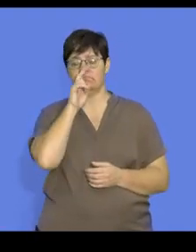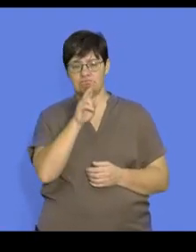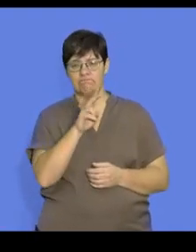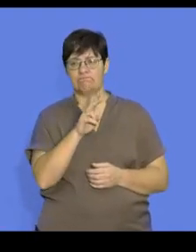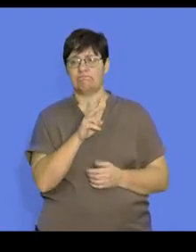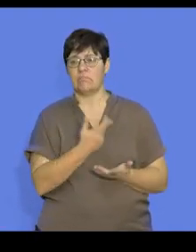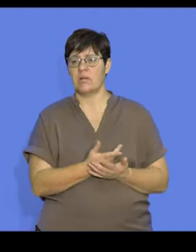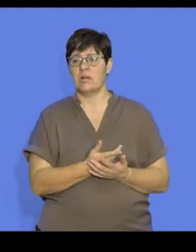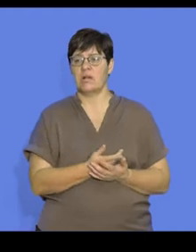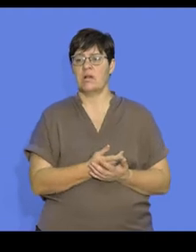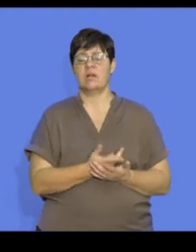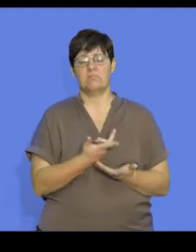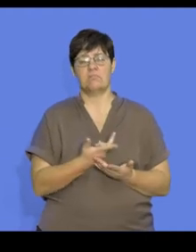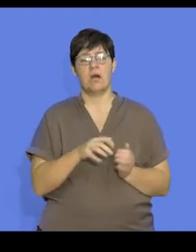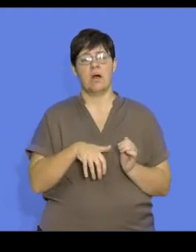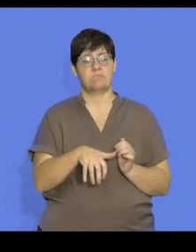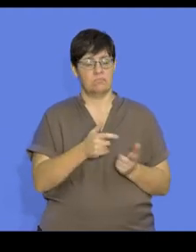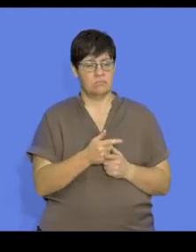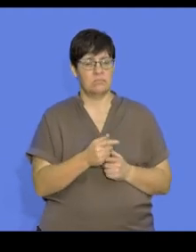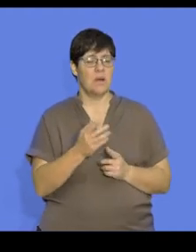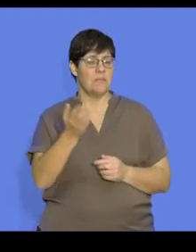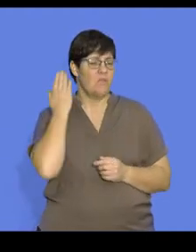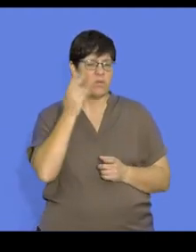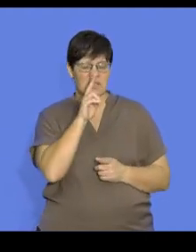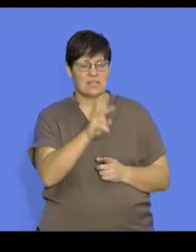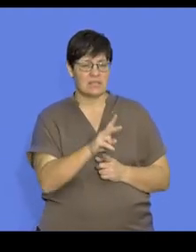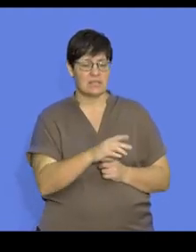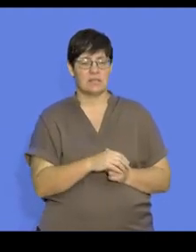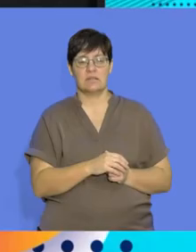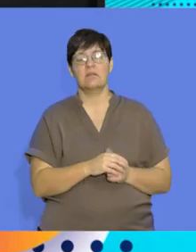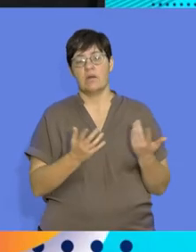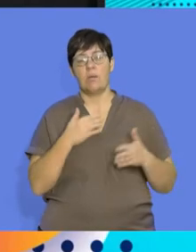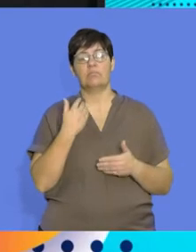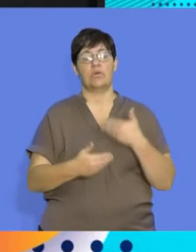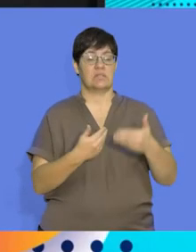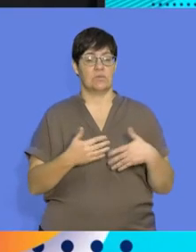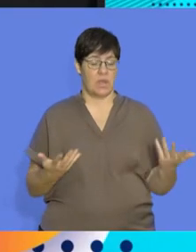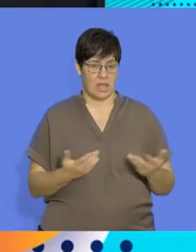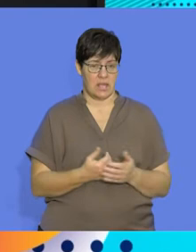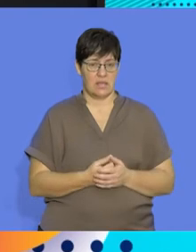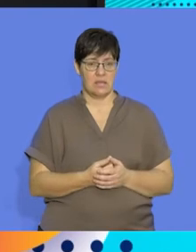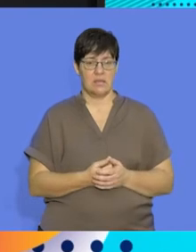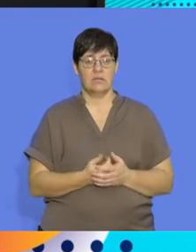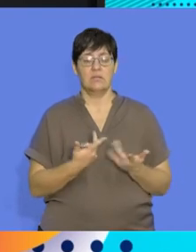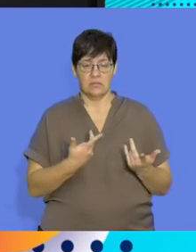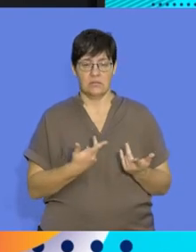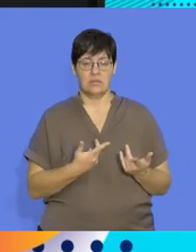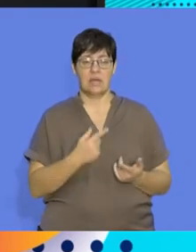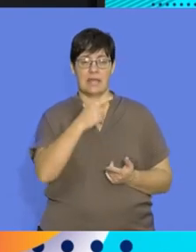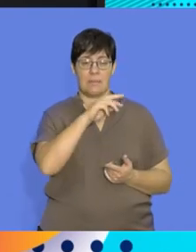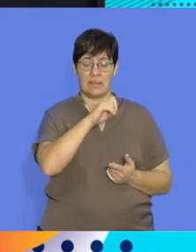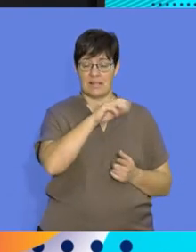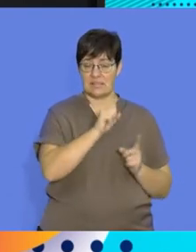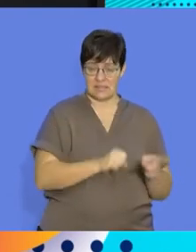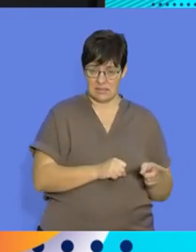fertilisation is. We've looked at fertilisation in the past and we know that fertilisation is a process where there's a fusion between the gametes